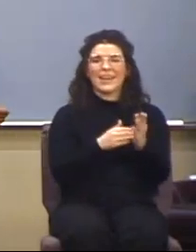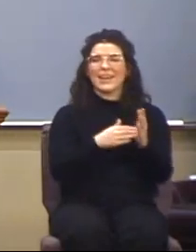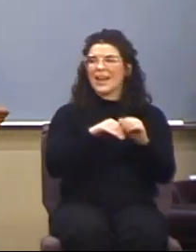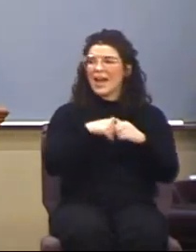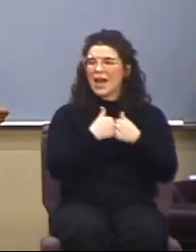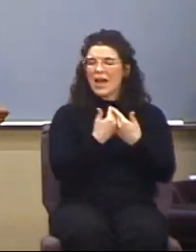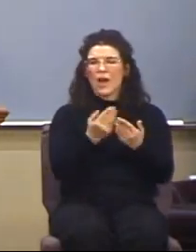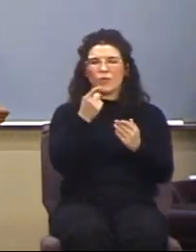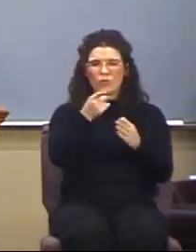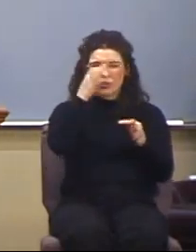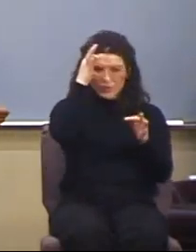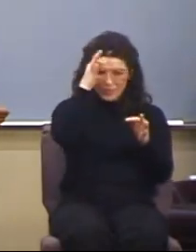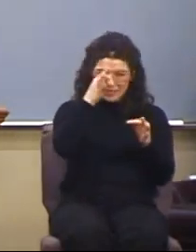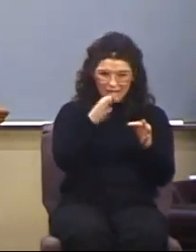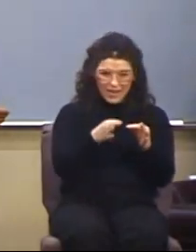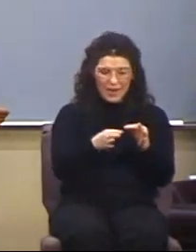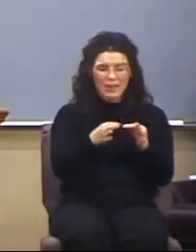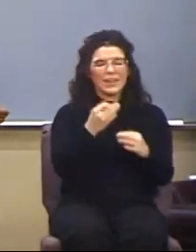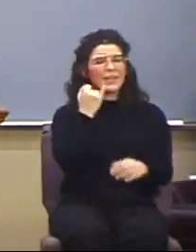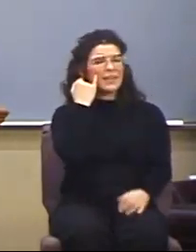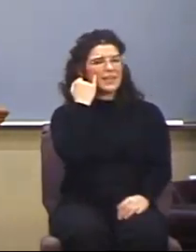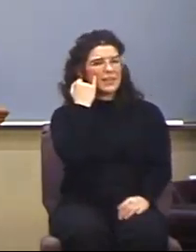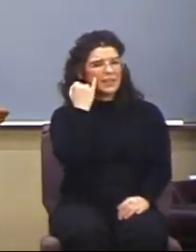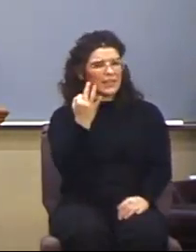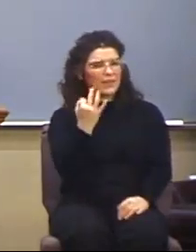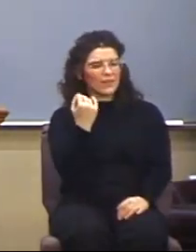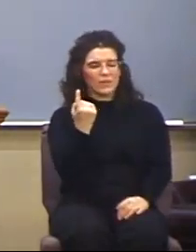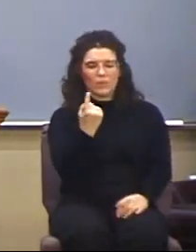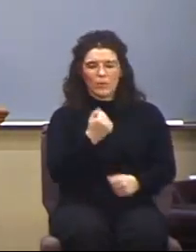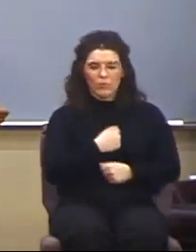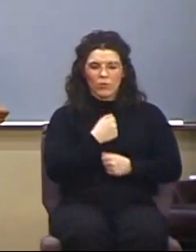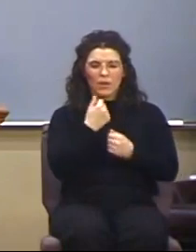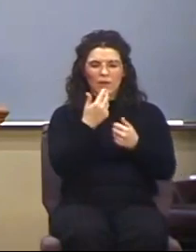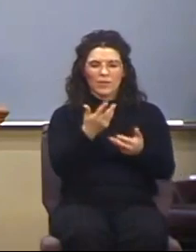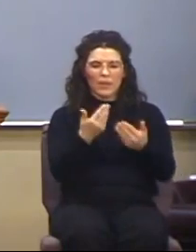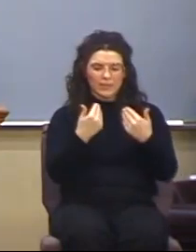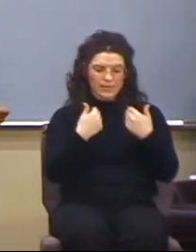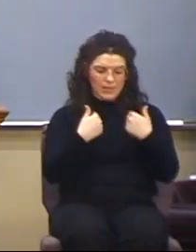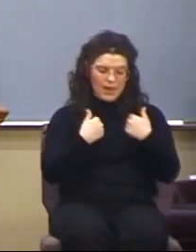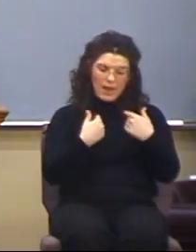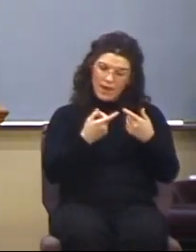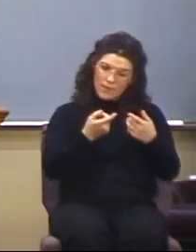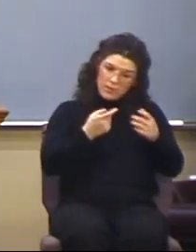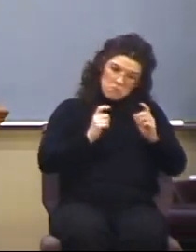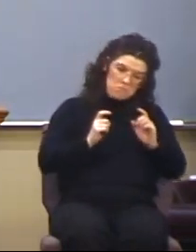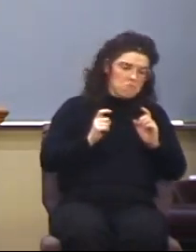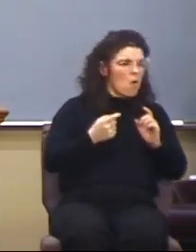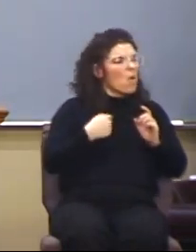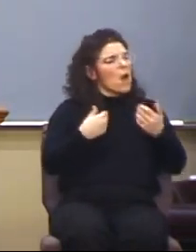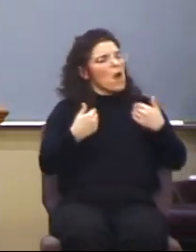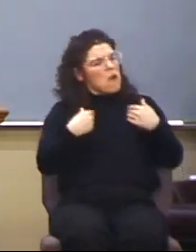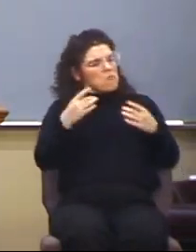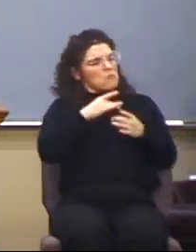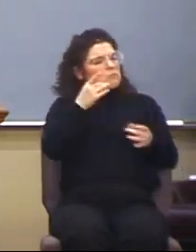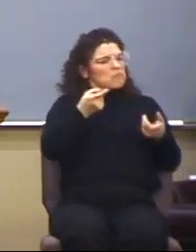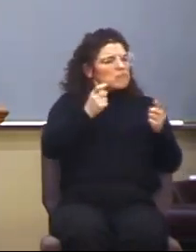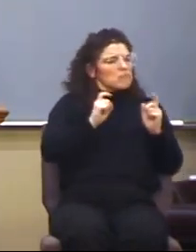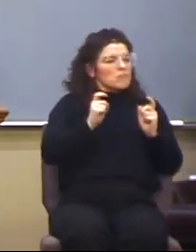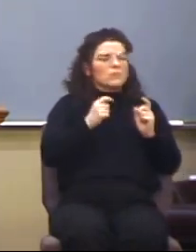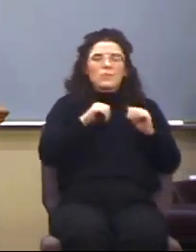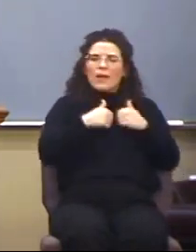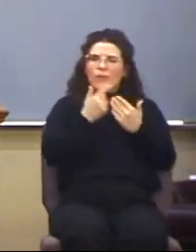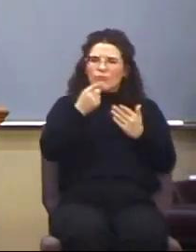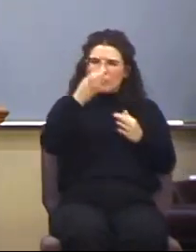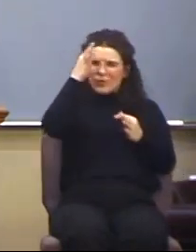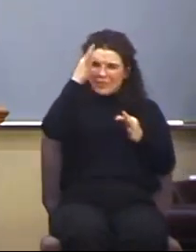how do you determine if someone who professes to have the gift, someone who professes to possess these gifts, how do you